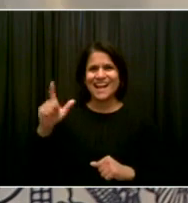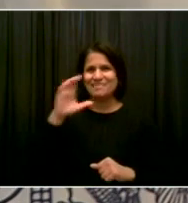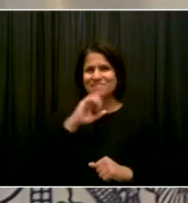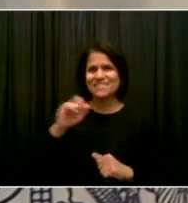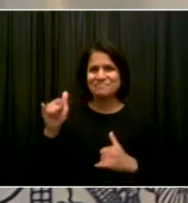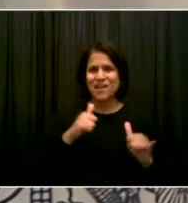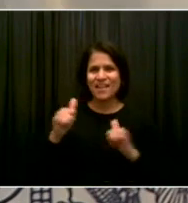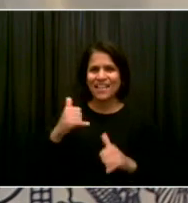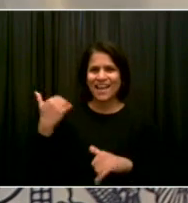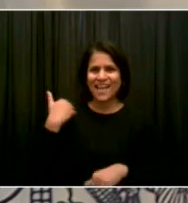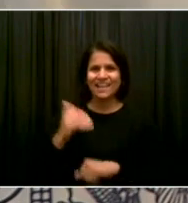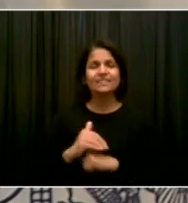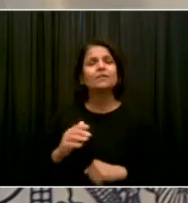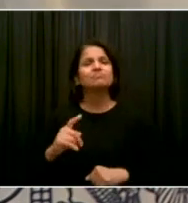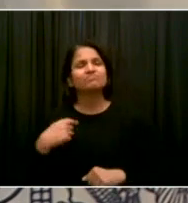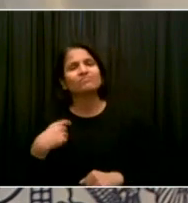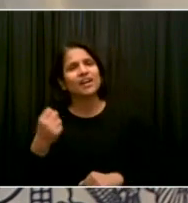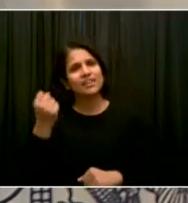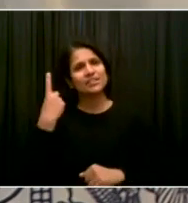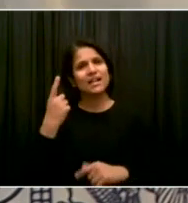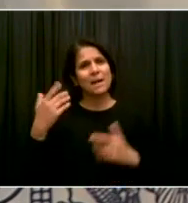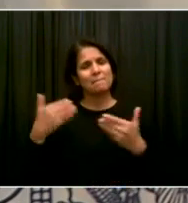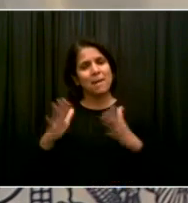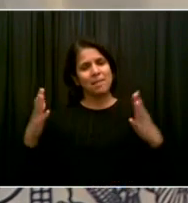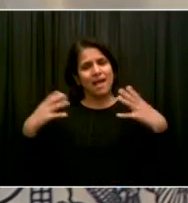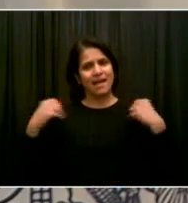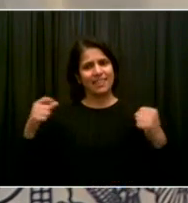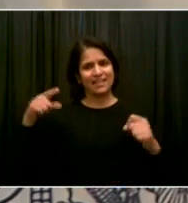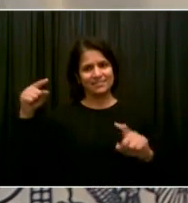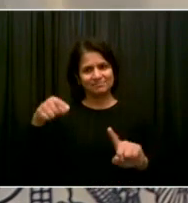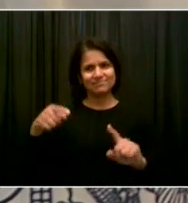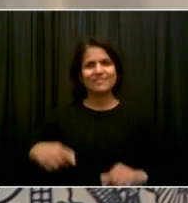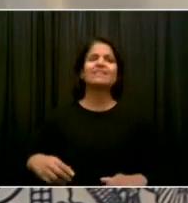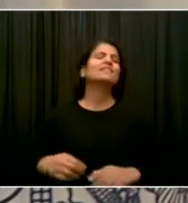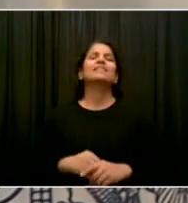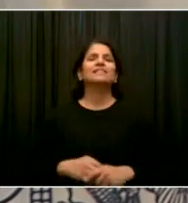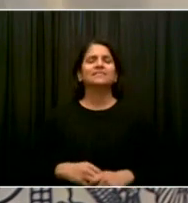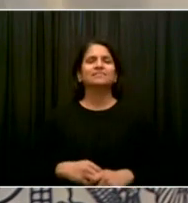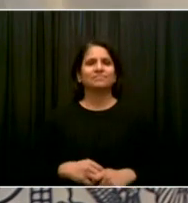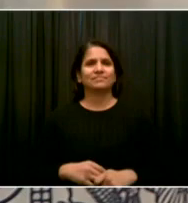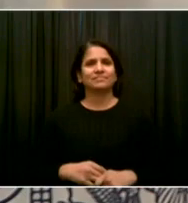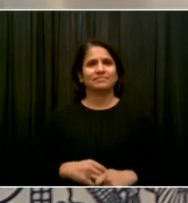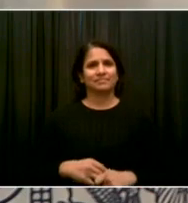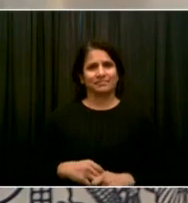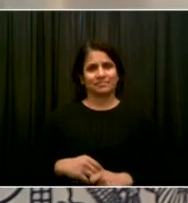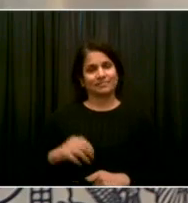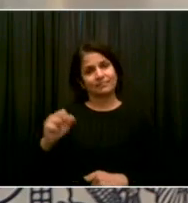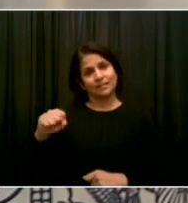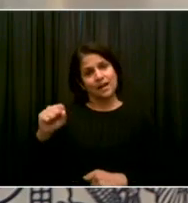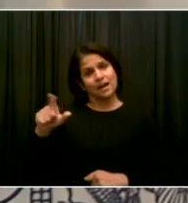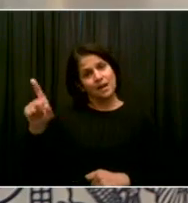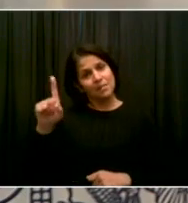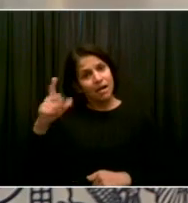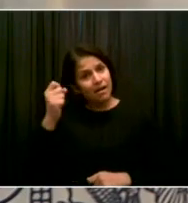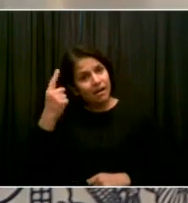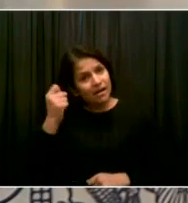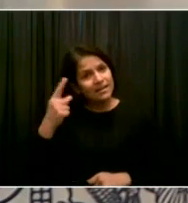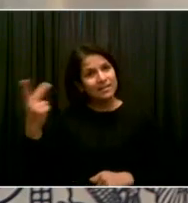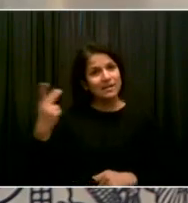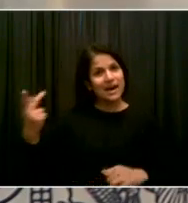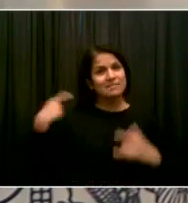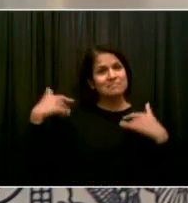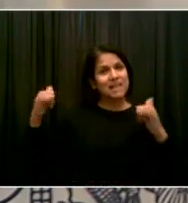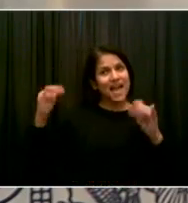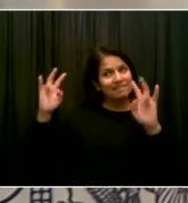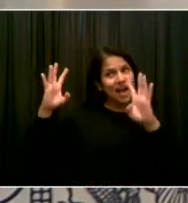of public health, we got to do what we got to do. I do what we got to do, but we'll always have volleyball, Amanda. That will be our memory. That is true. That is